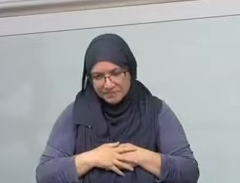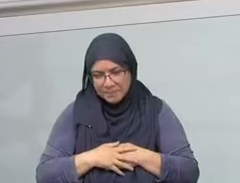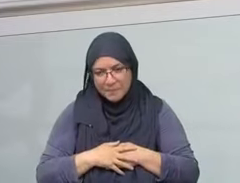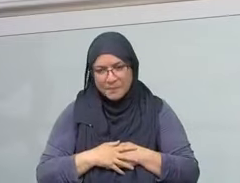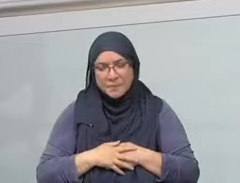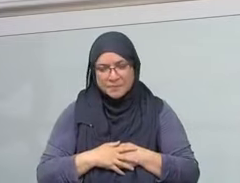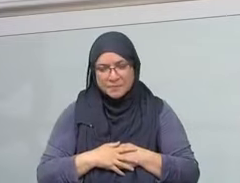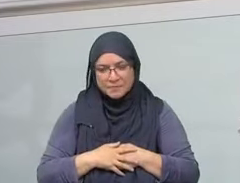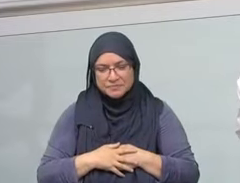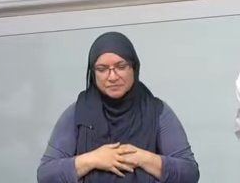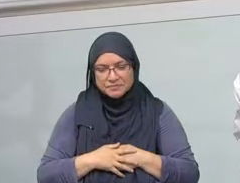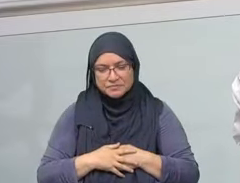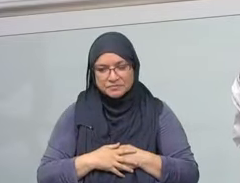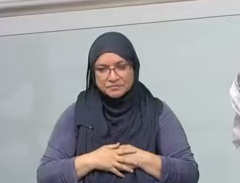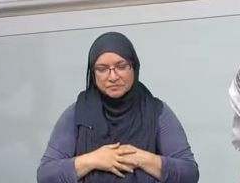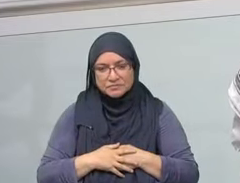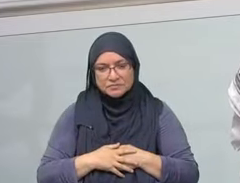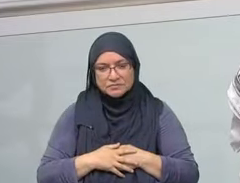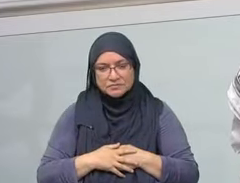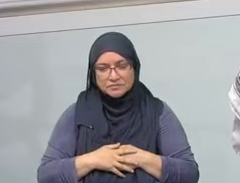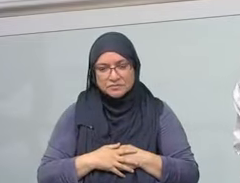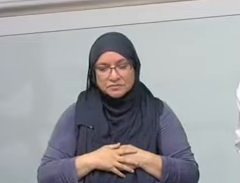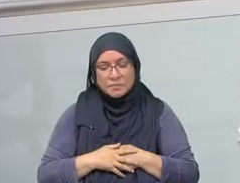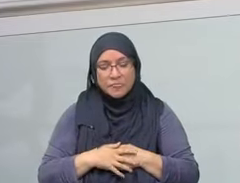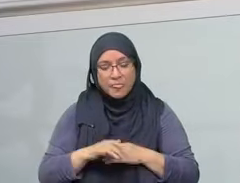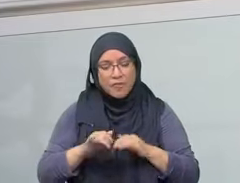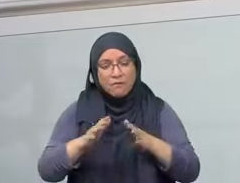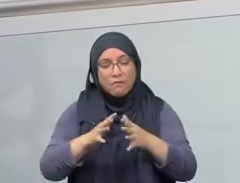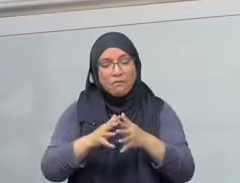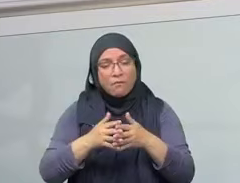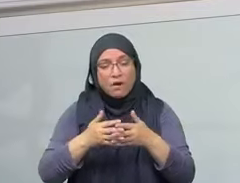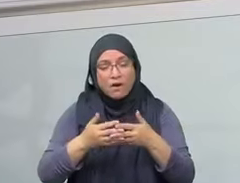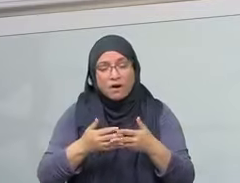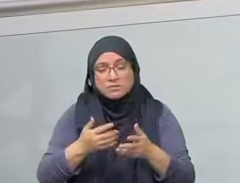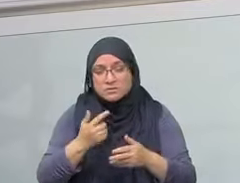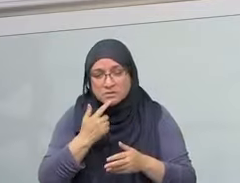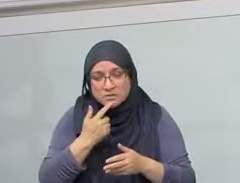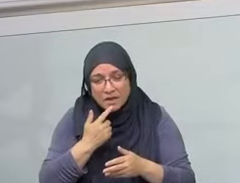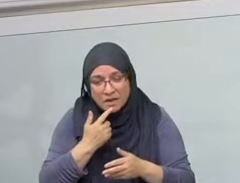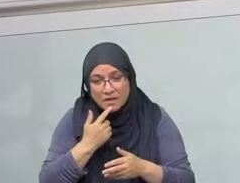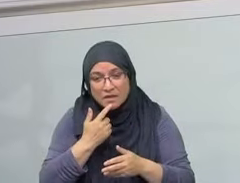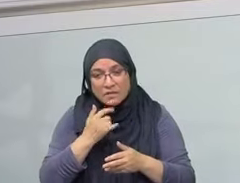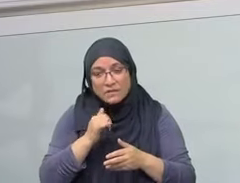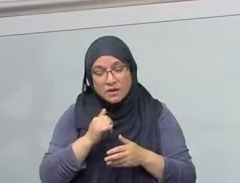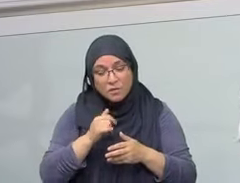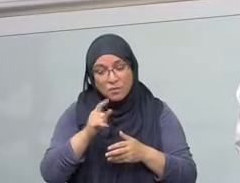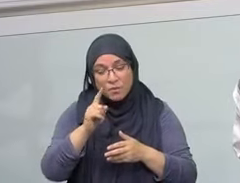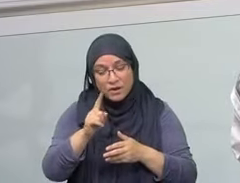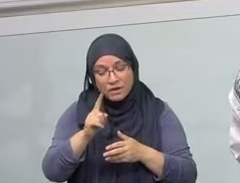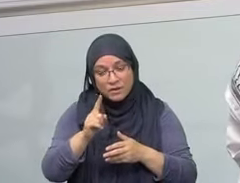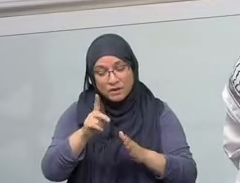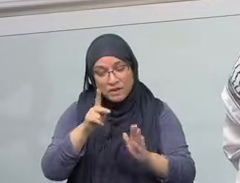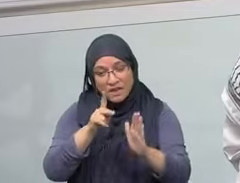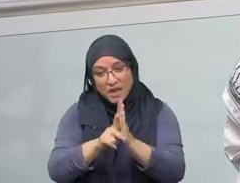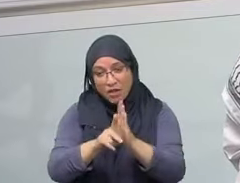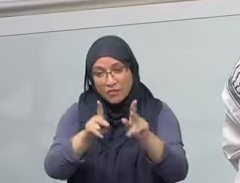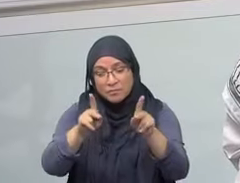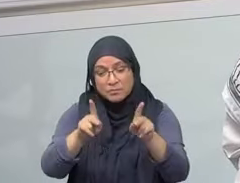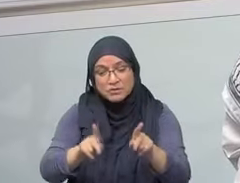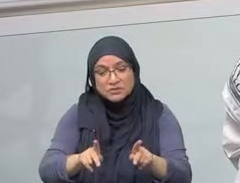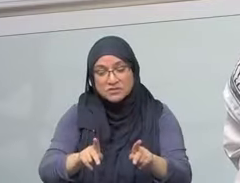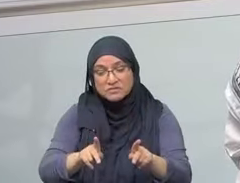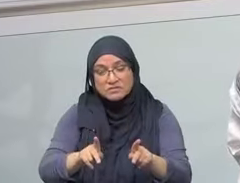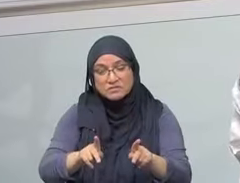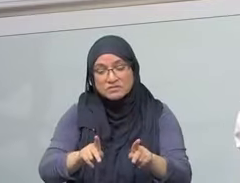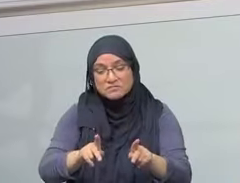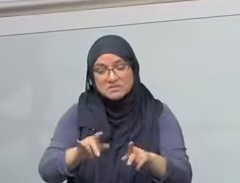That to kill one person unjustly is like killing all of mankind. And to save one life is like saving all of mankind.